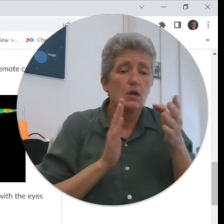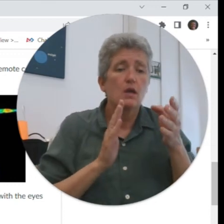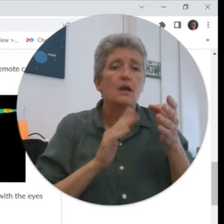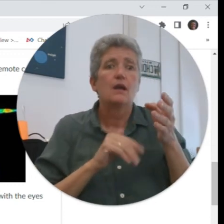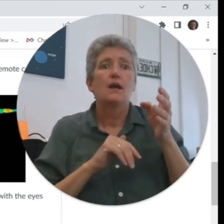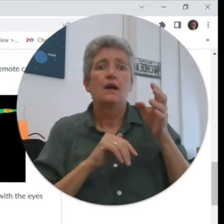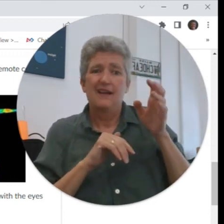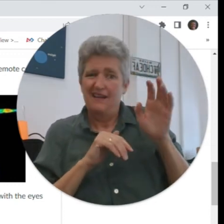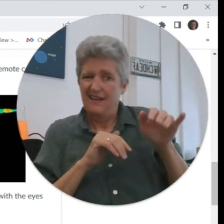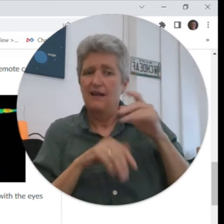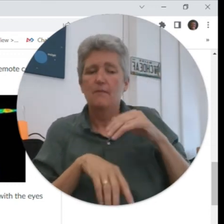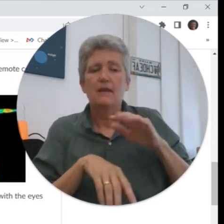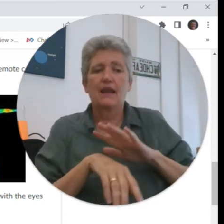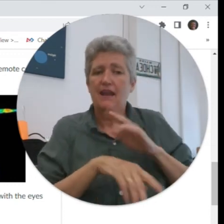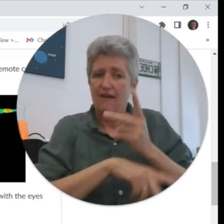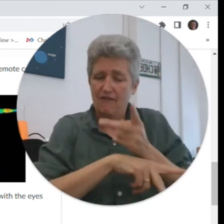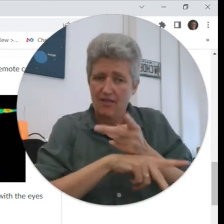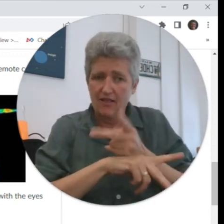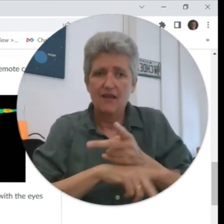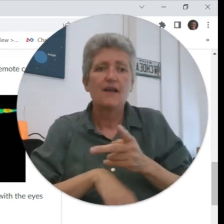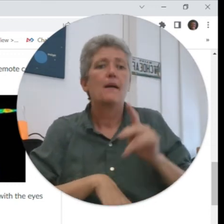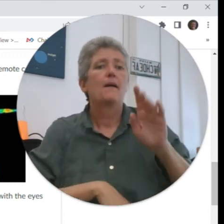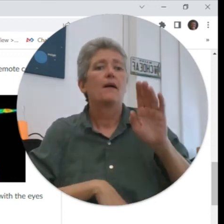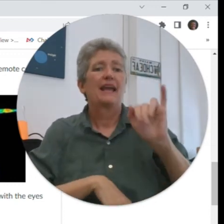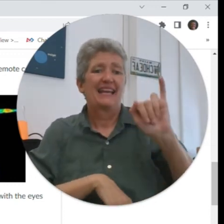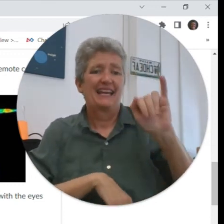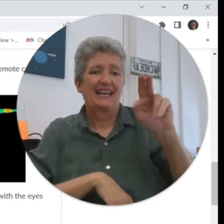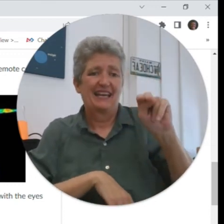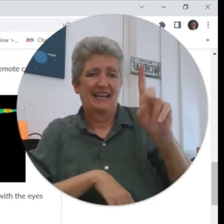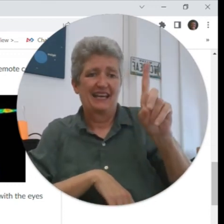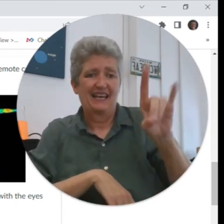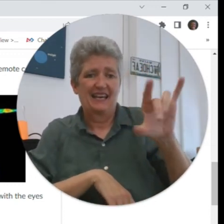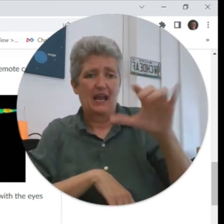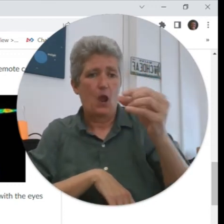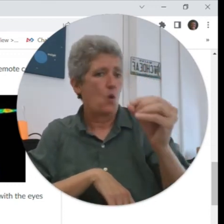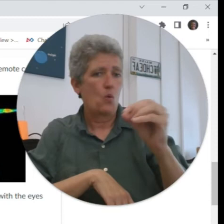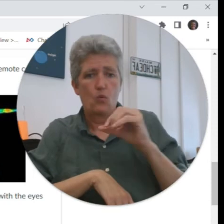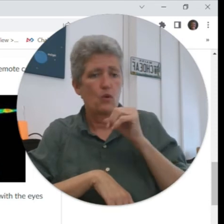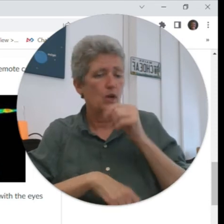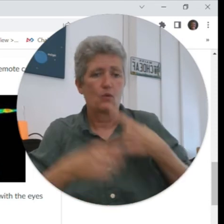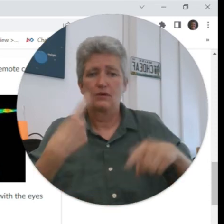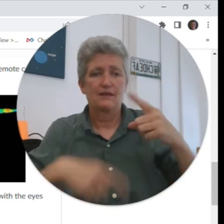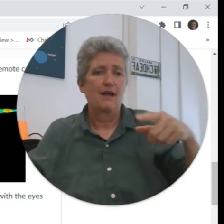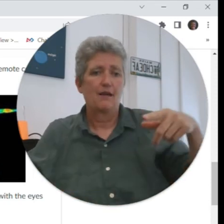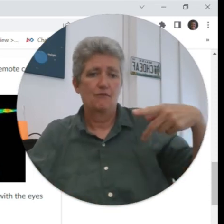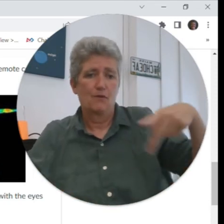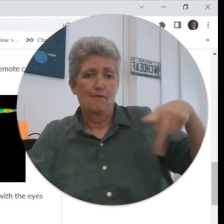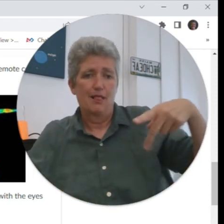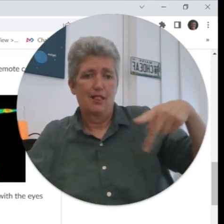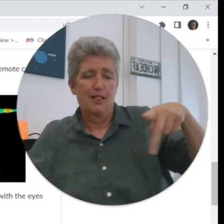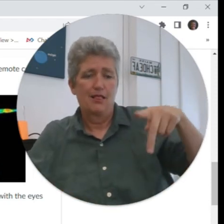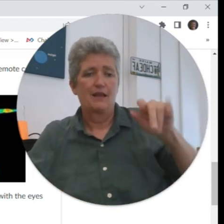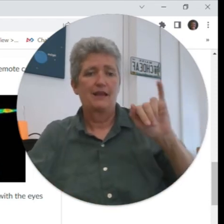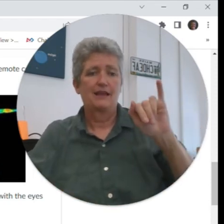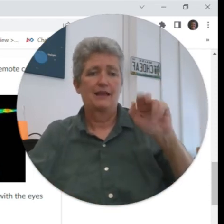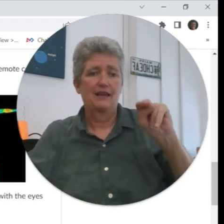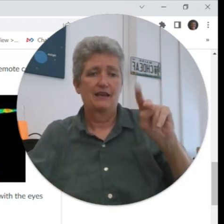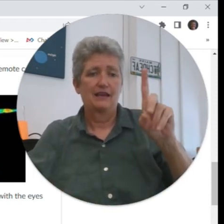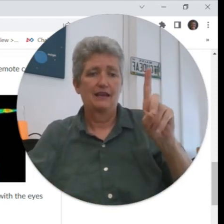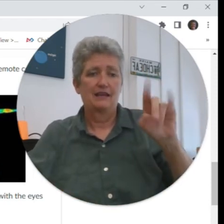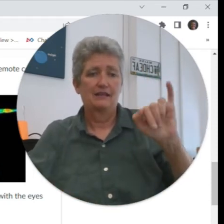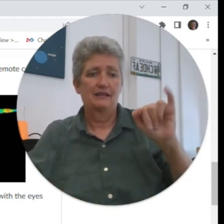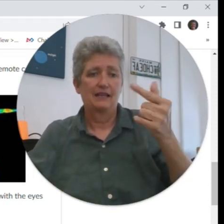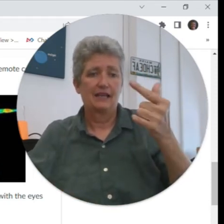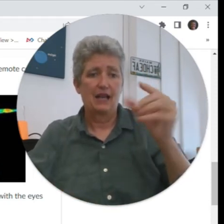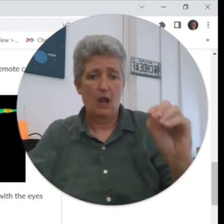blue and then be careful because it's indigo we